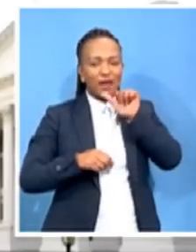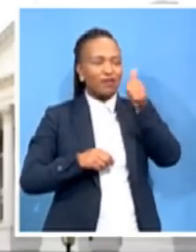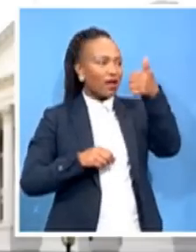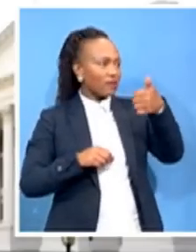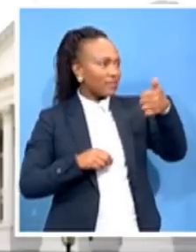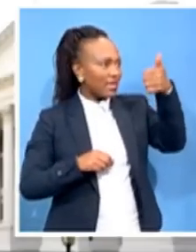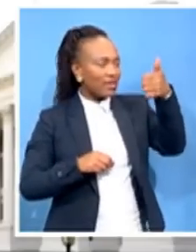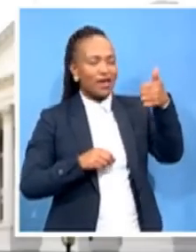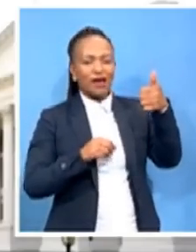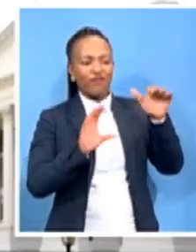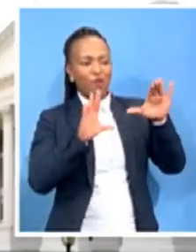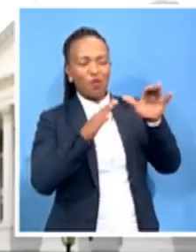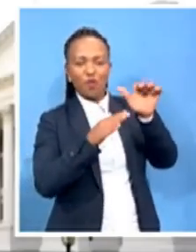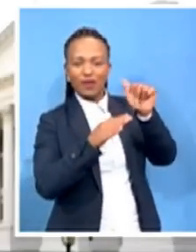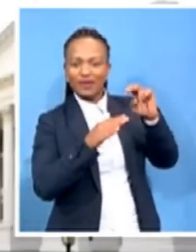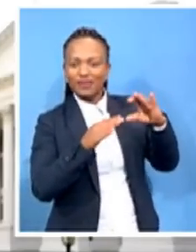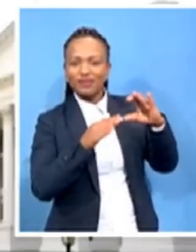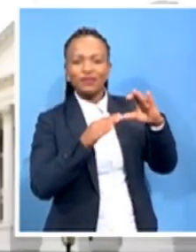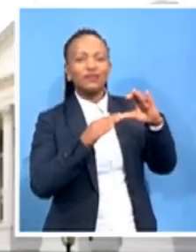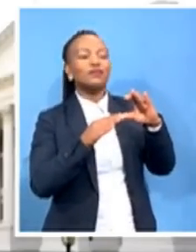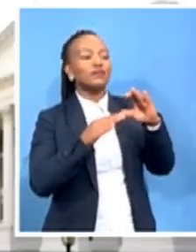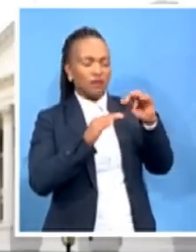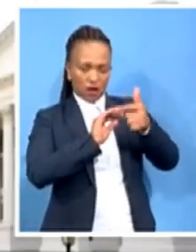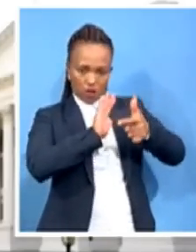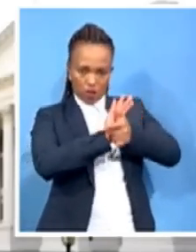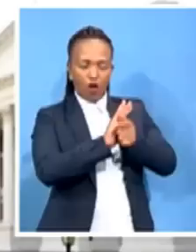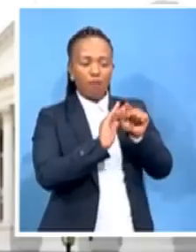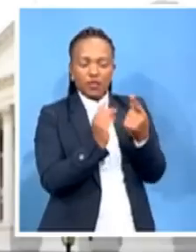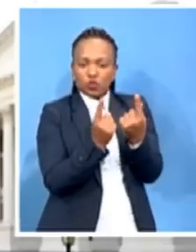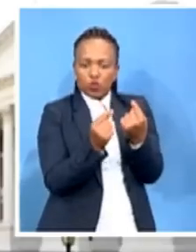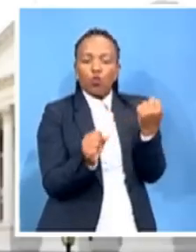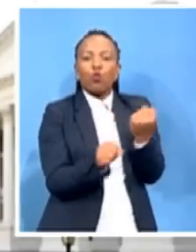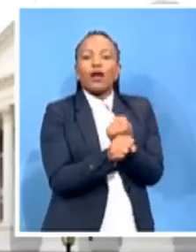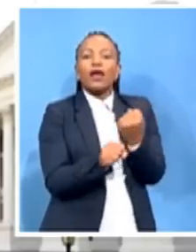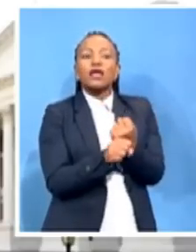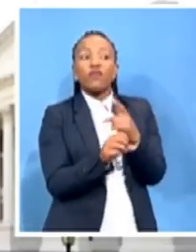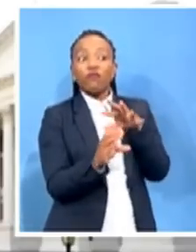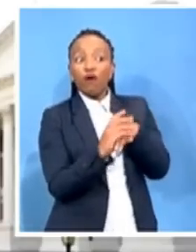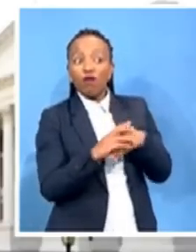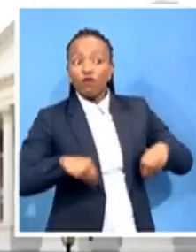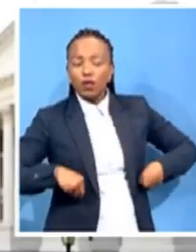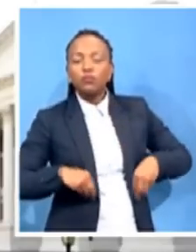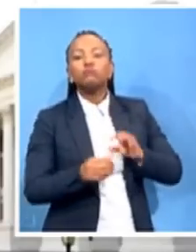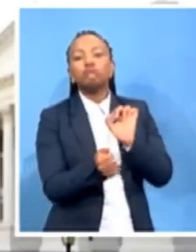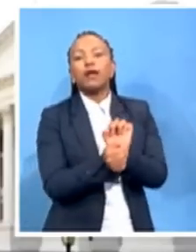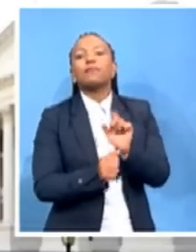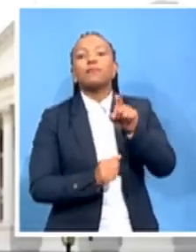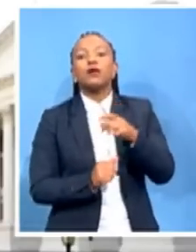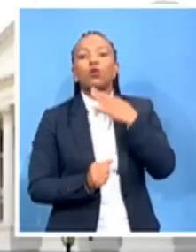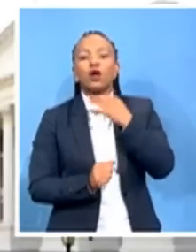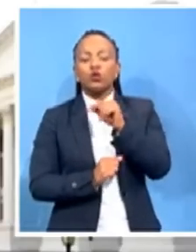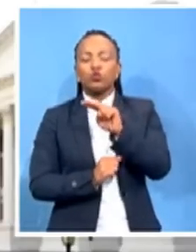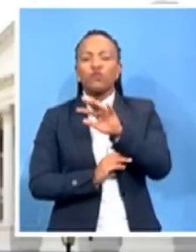must do its work and arrest. How do you take 250 million of our government